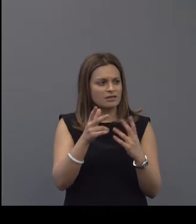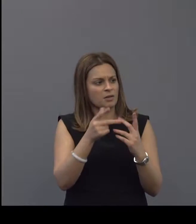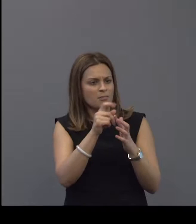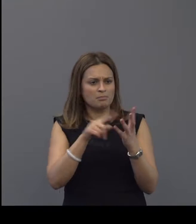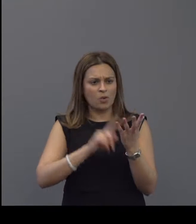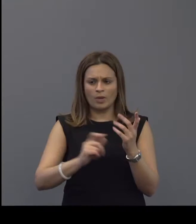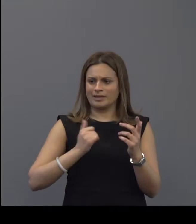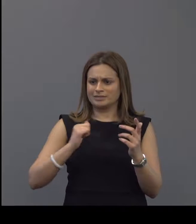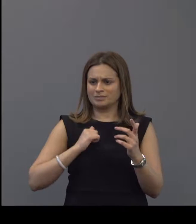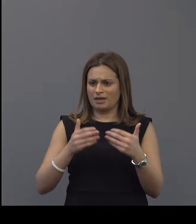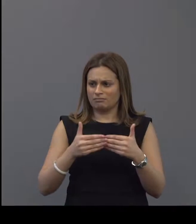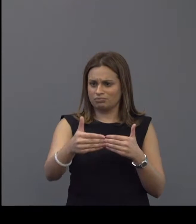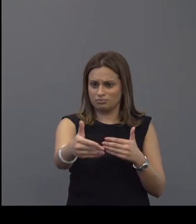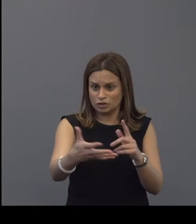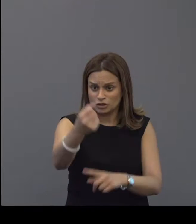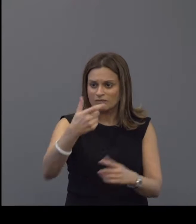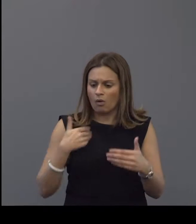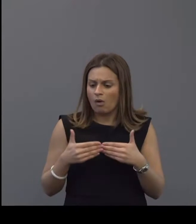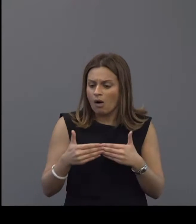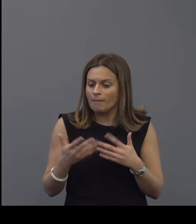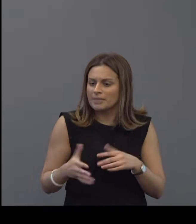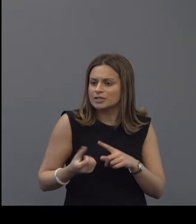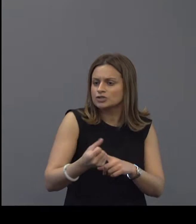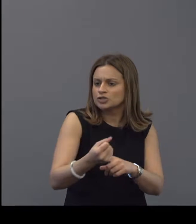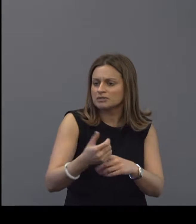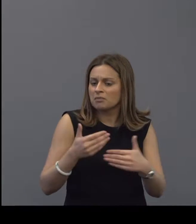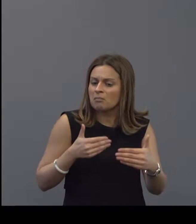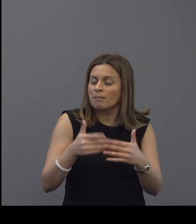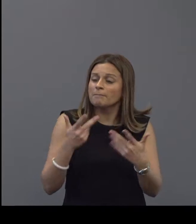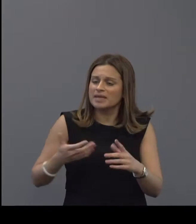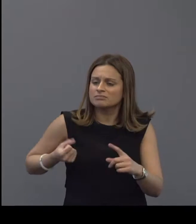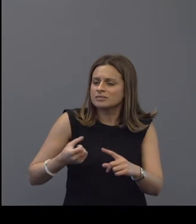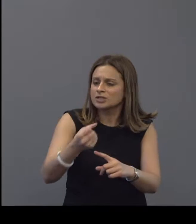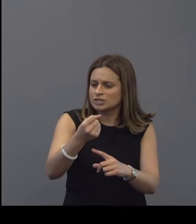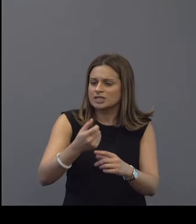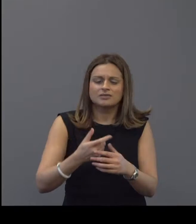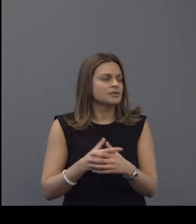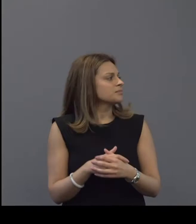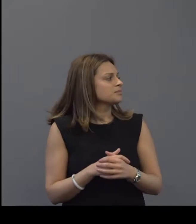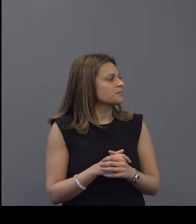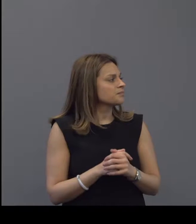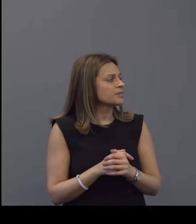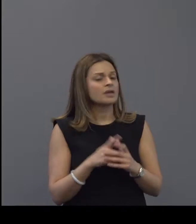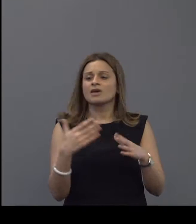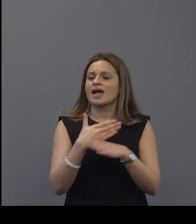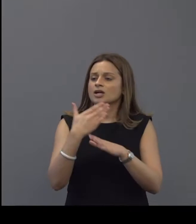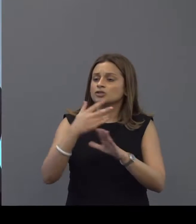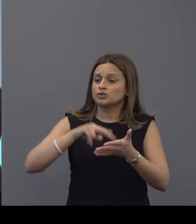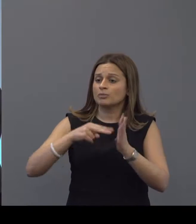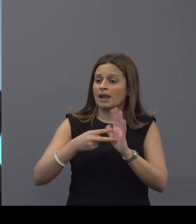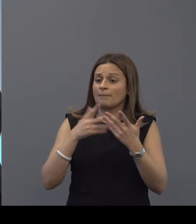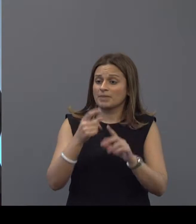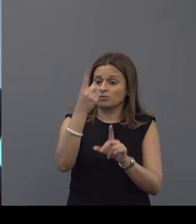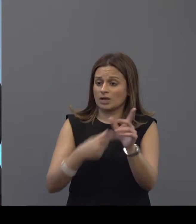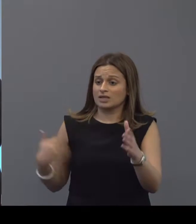ocean long way but we have made some good strides we've brought together an action plan over the last